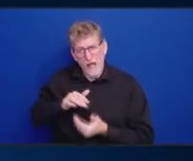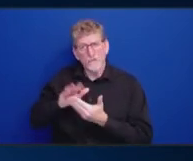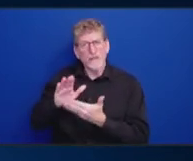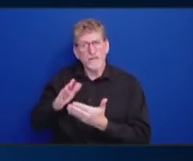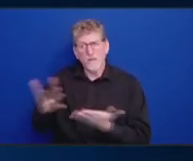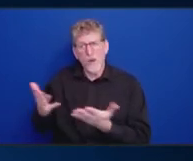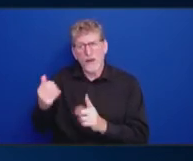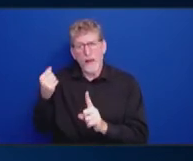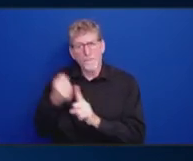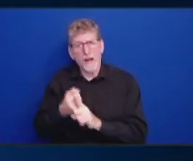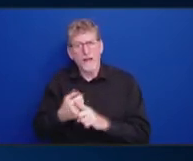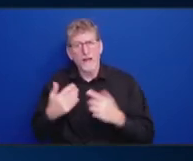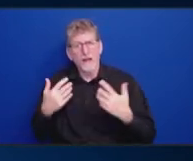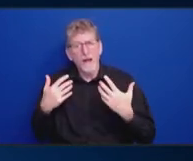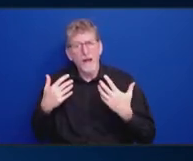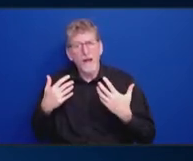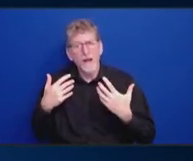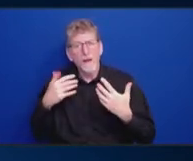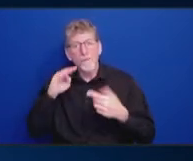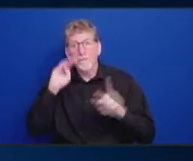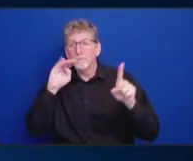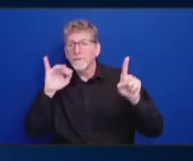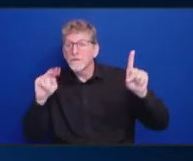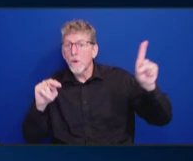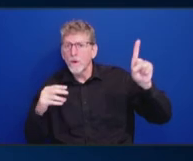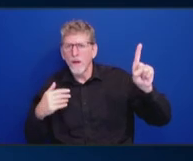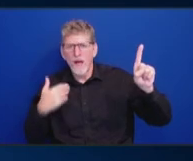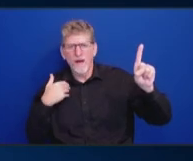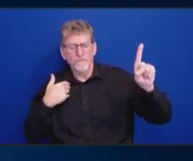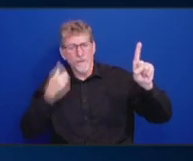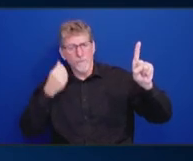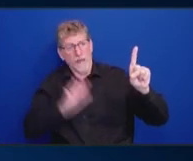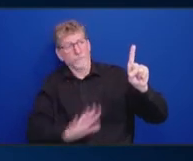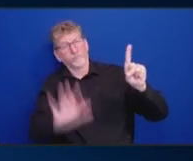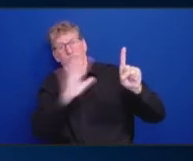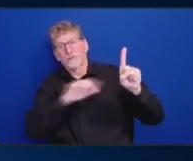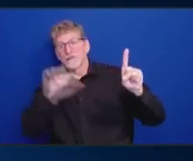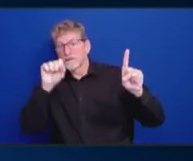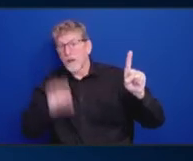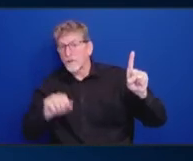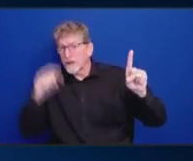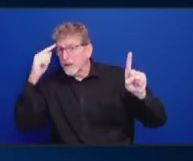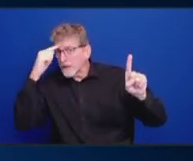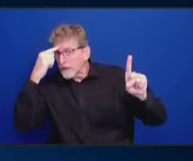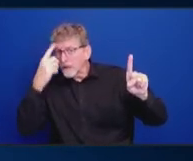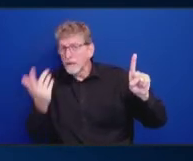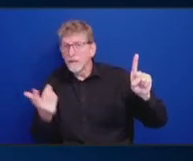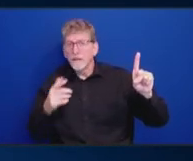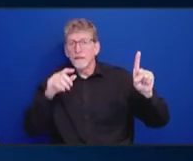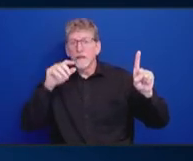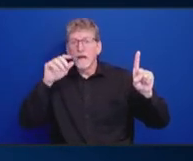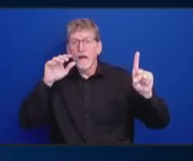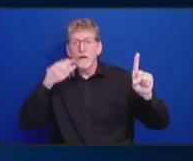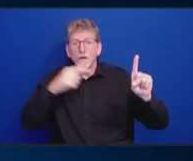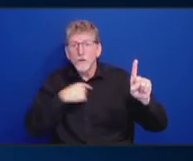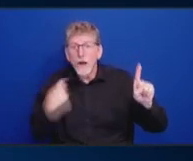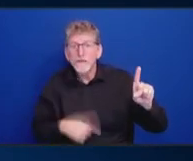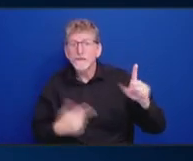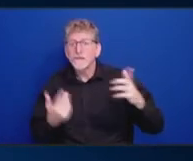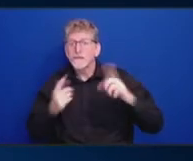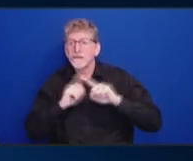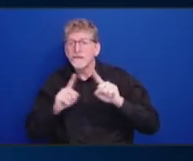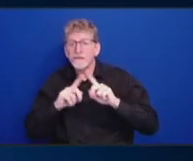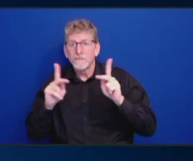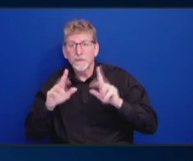have a lot of South Indians and Asian Indians and Chinese immigrants who were heavily impacted by H